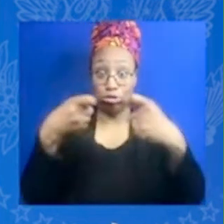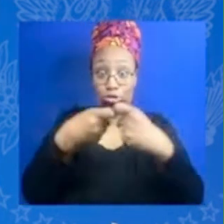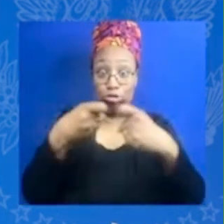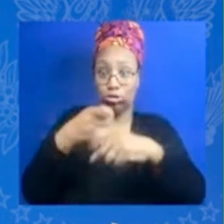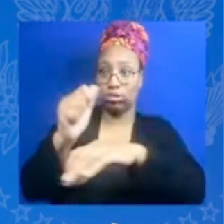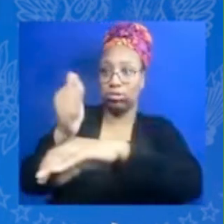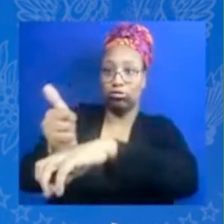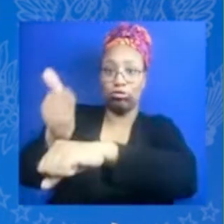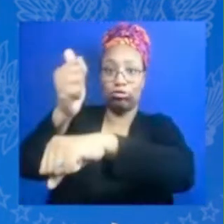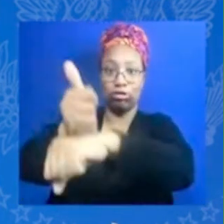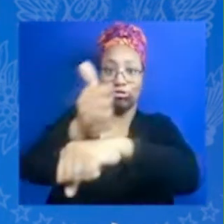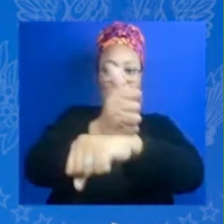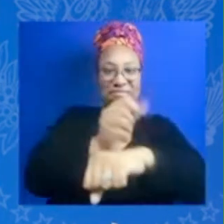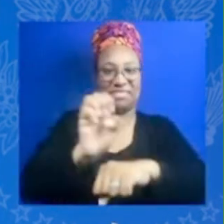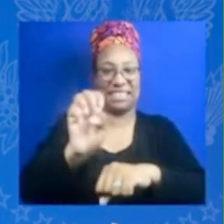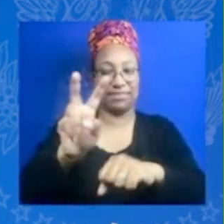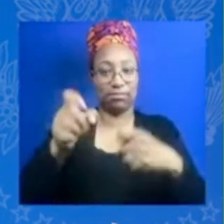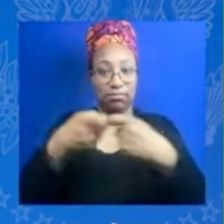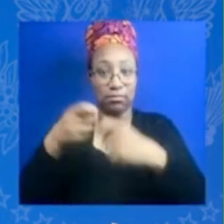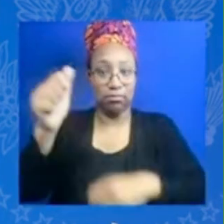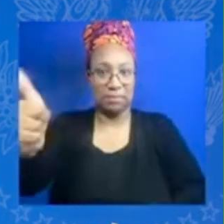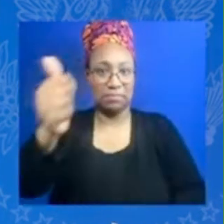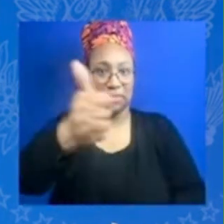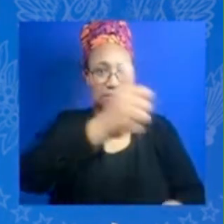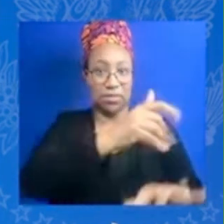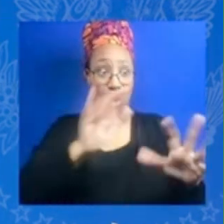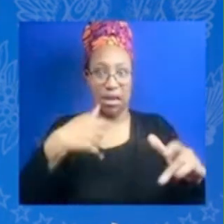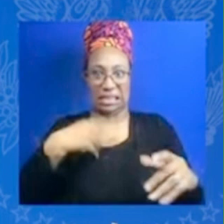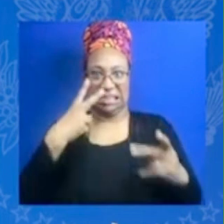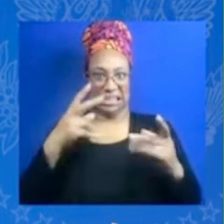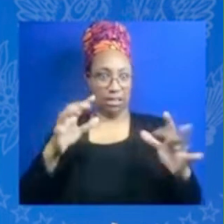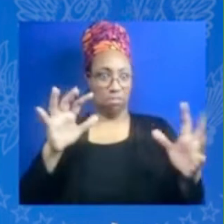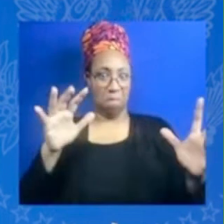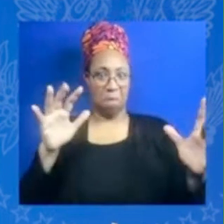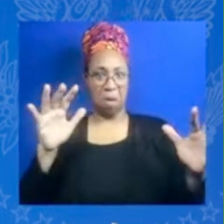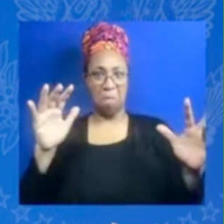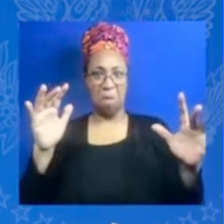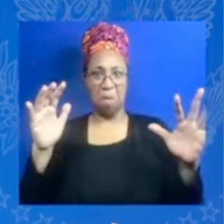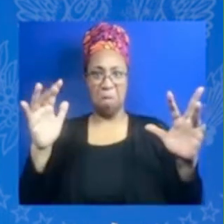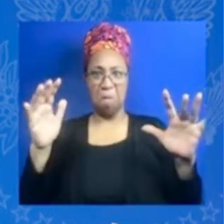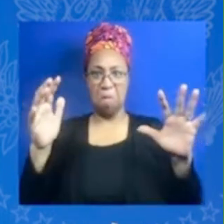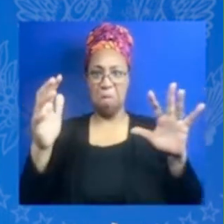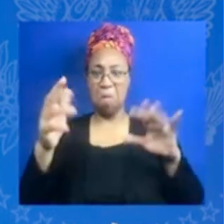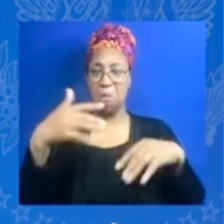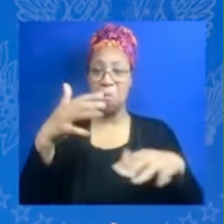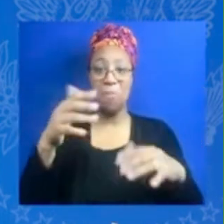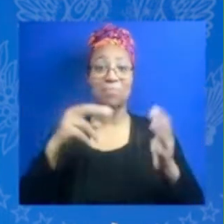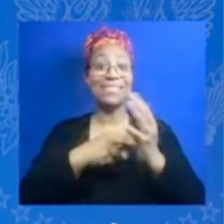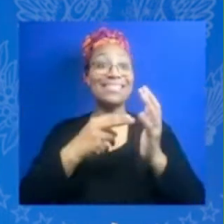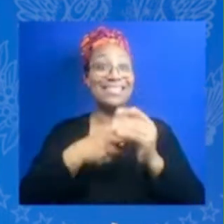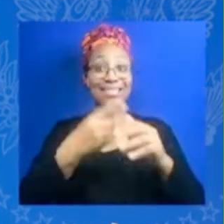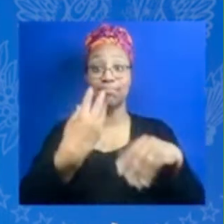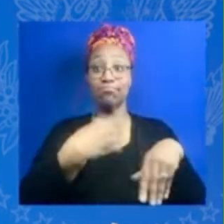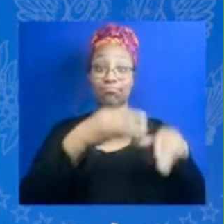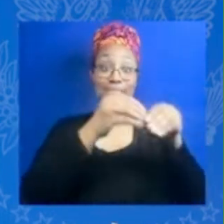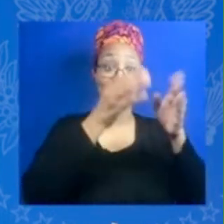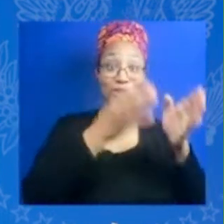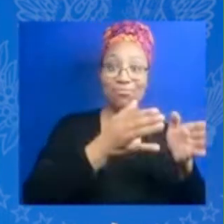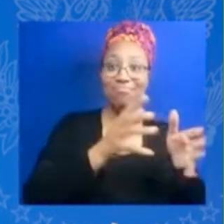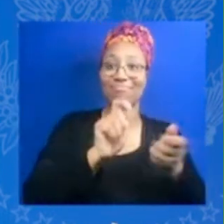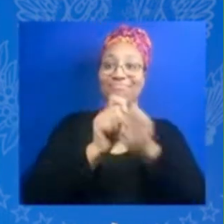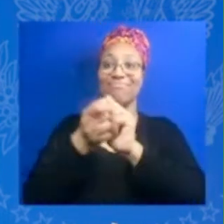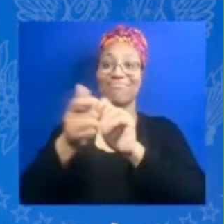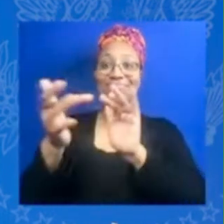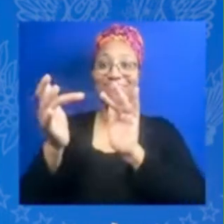to deal with that it's you know easier to grow through trade and e-commerce and bring customers from around the world when we have strong uh infrastructure